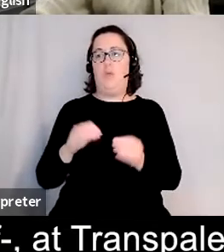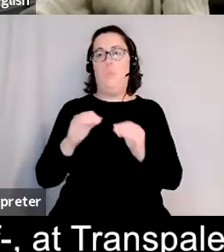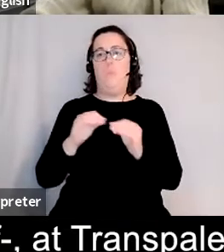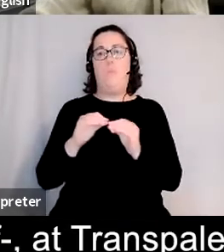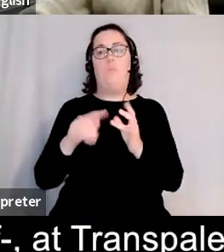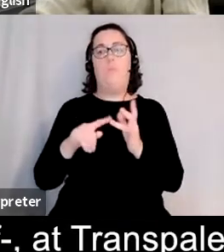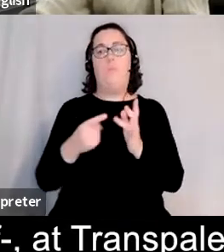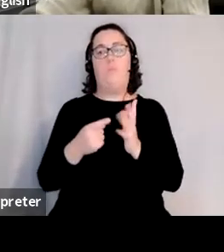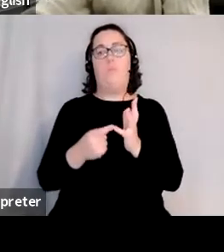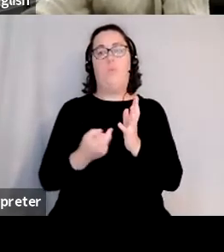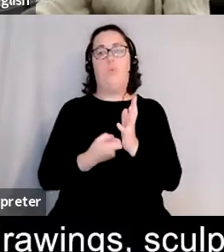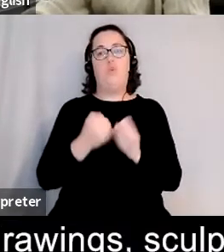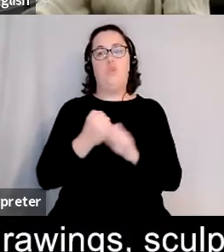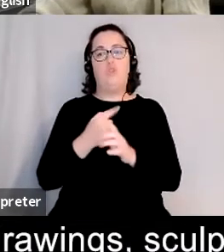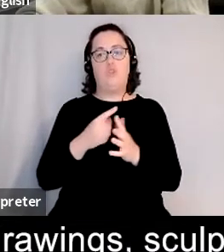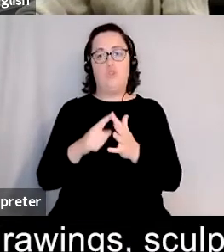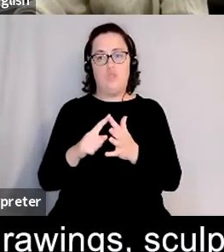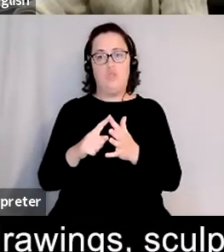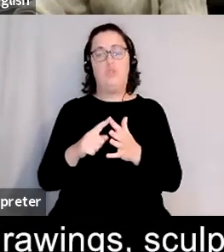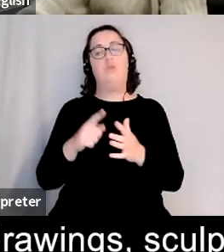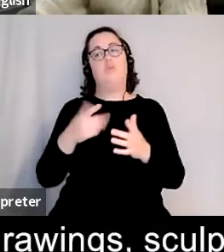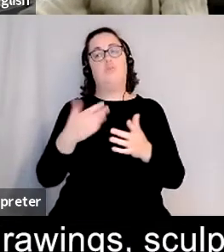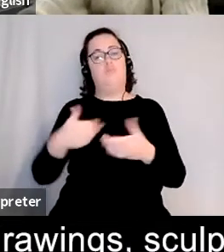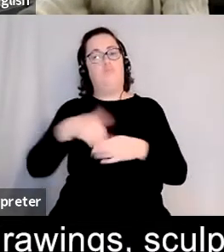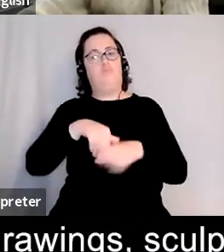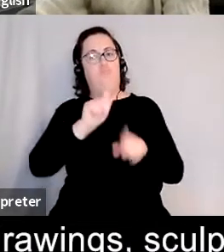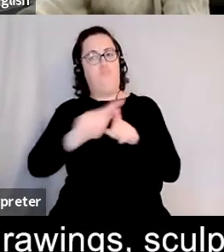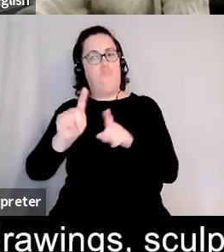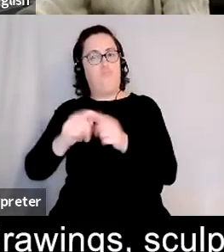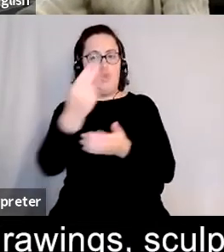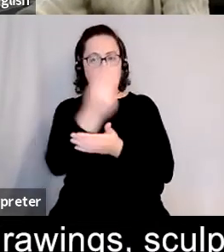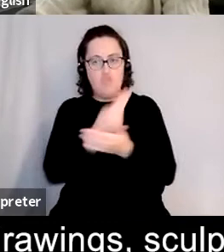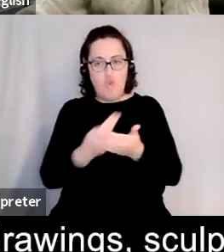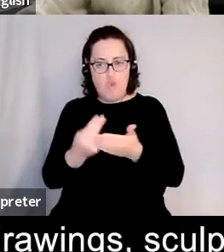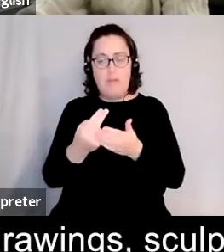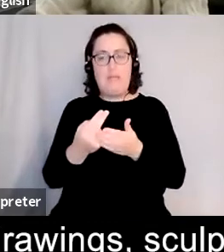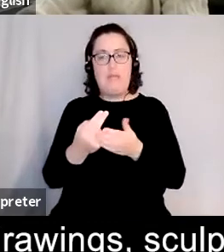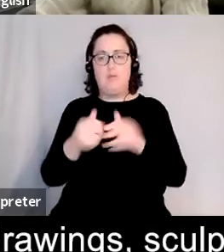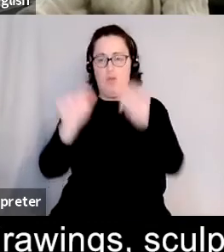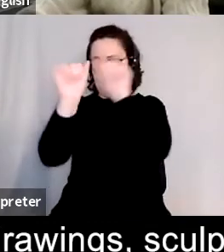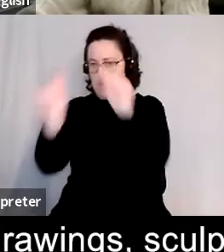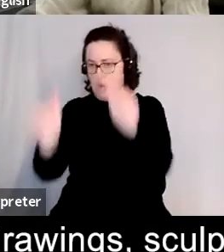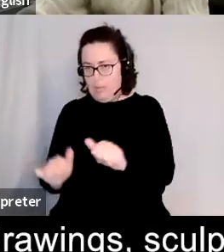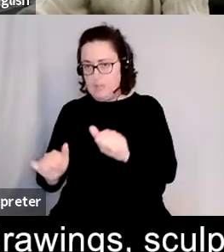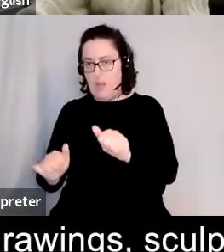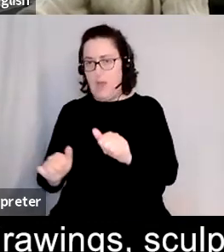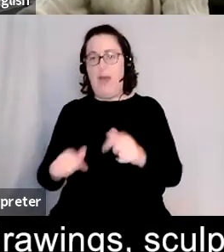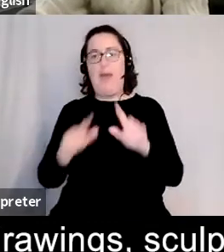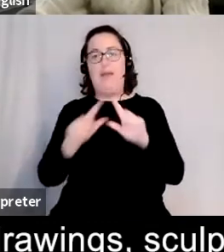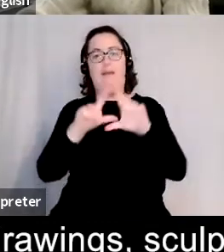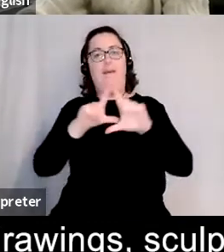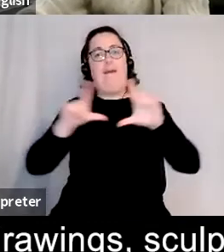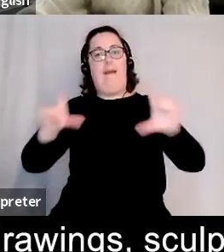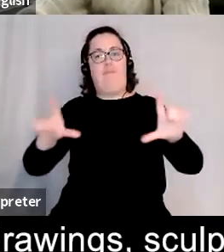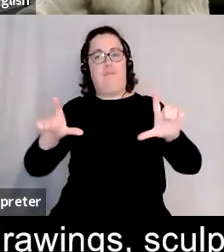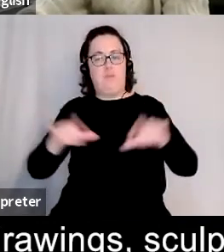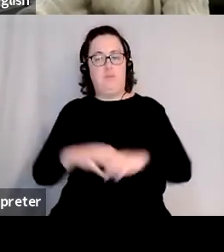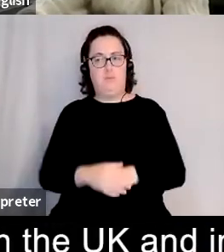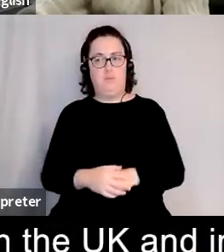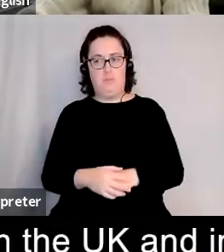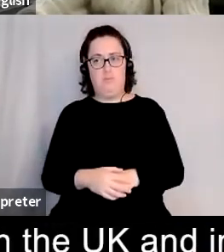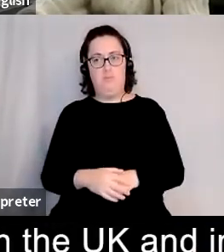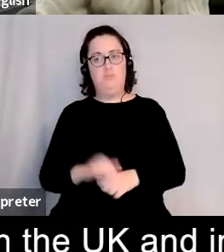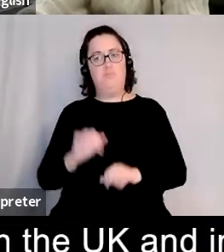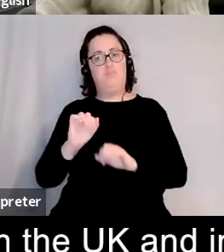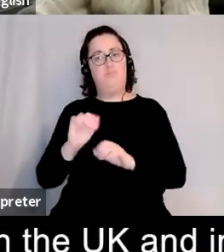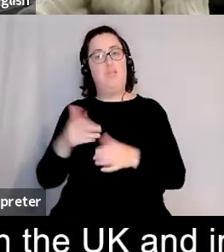in 2020 incorporated drawings sculpture and works on canvas simon's work has appeared in